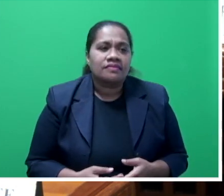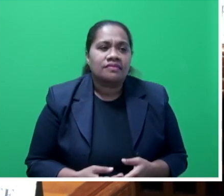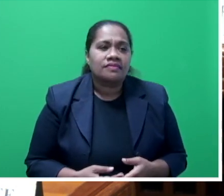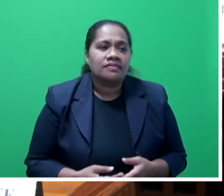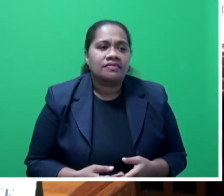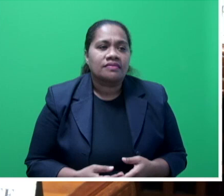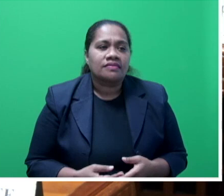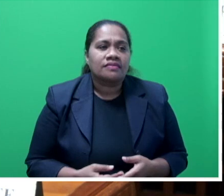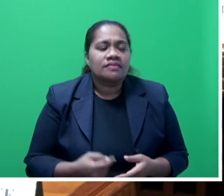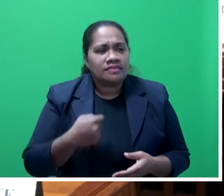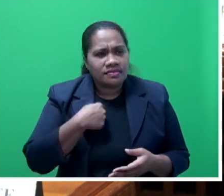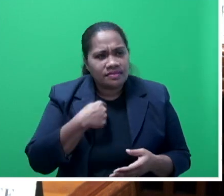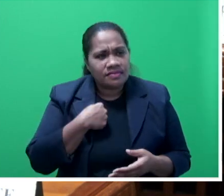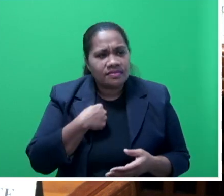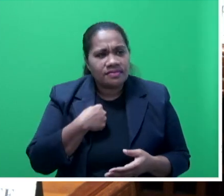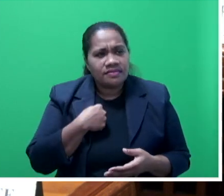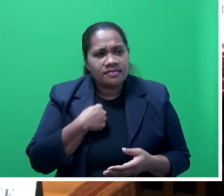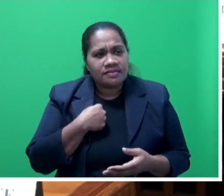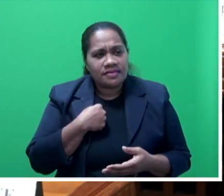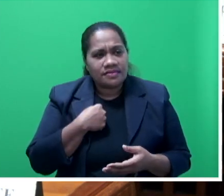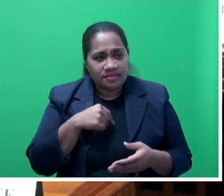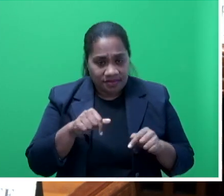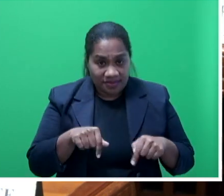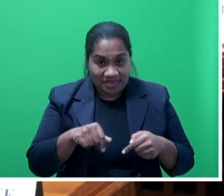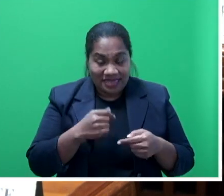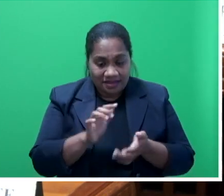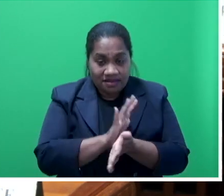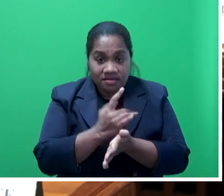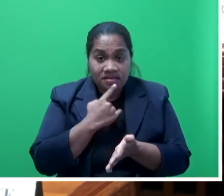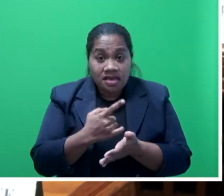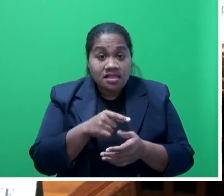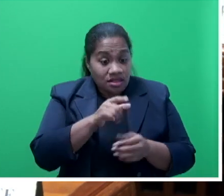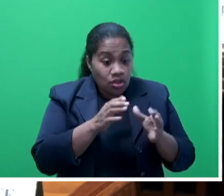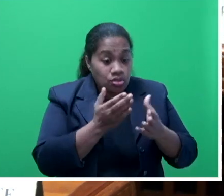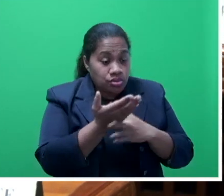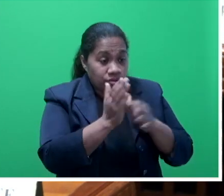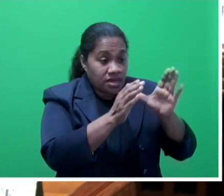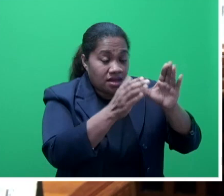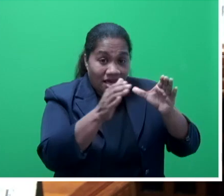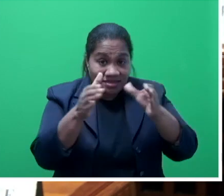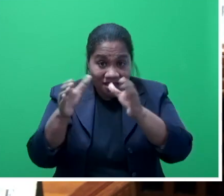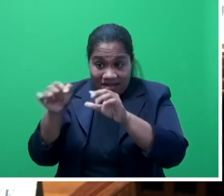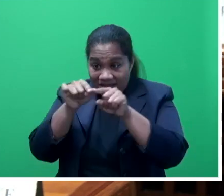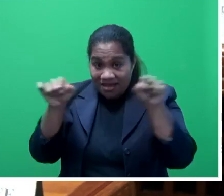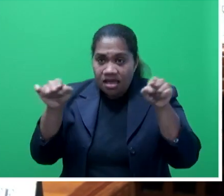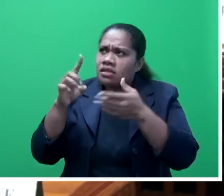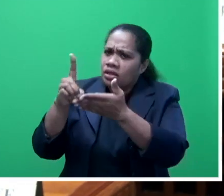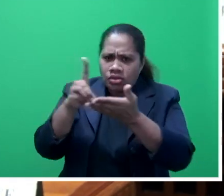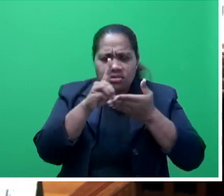say, Honourable Speaker sir, that through this cluster systems, donors came, and we have